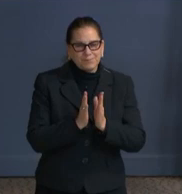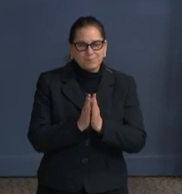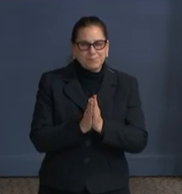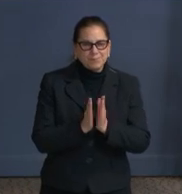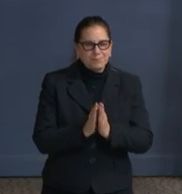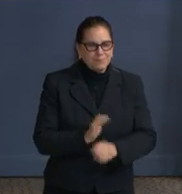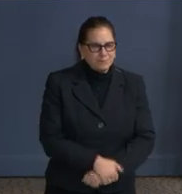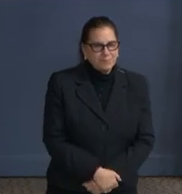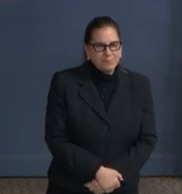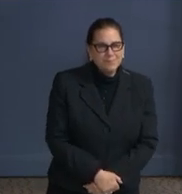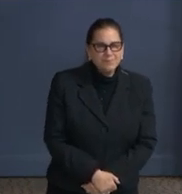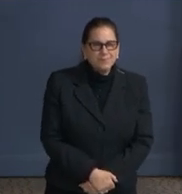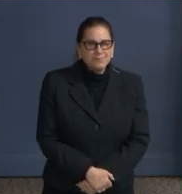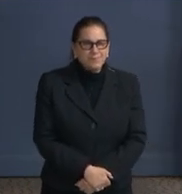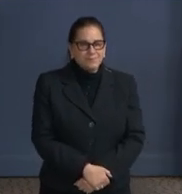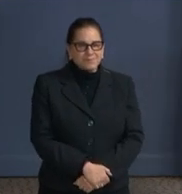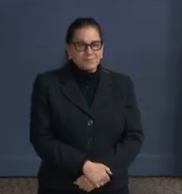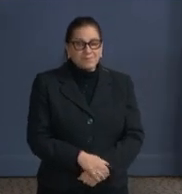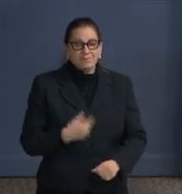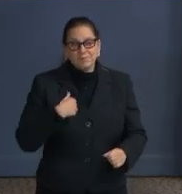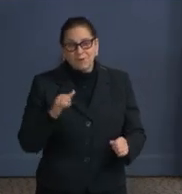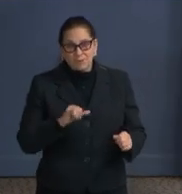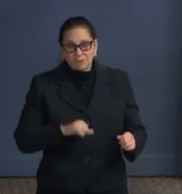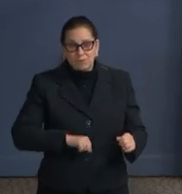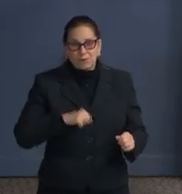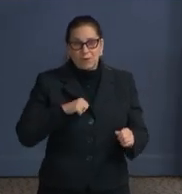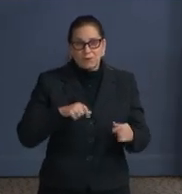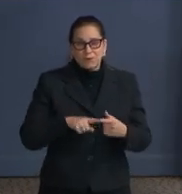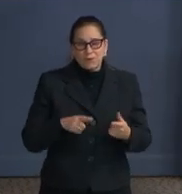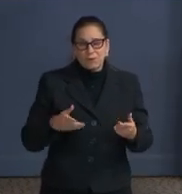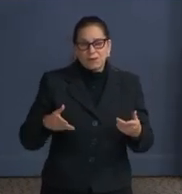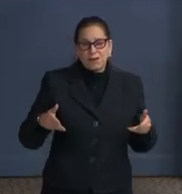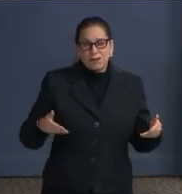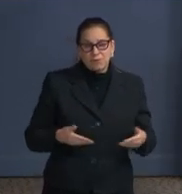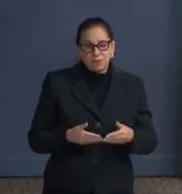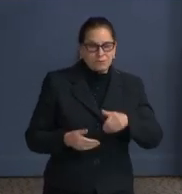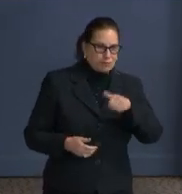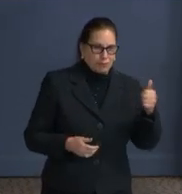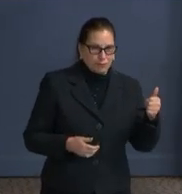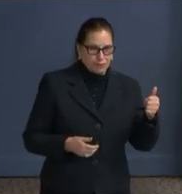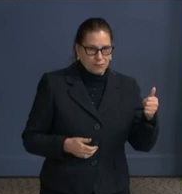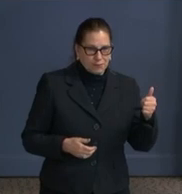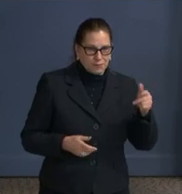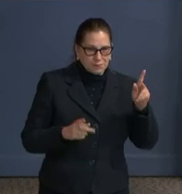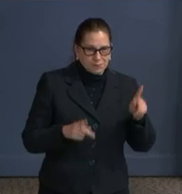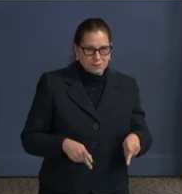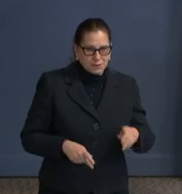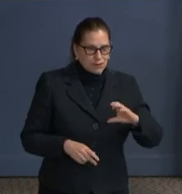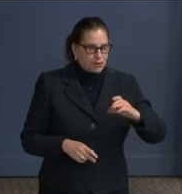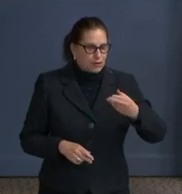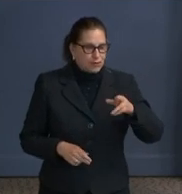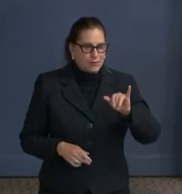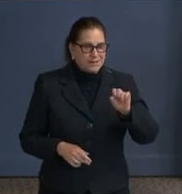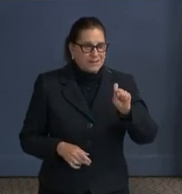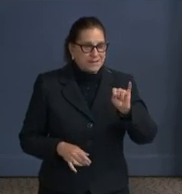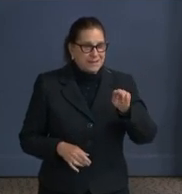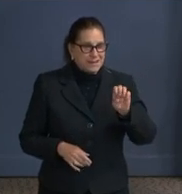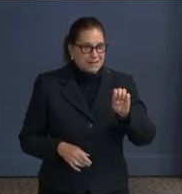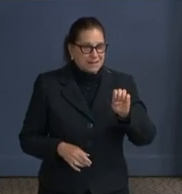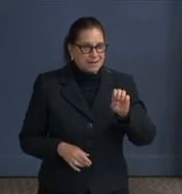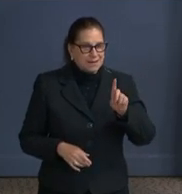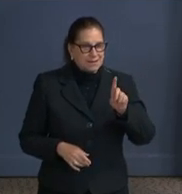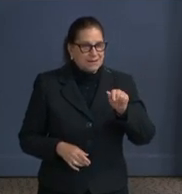I am also proud to introduce and announce that Christine Davis will step up and serve as the interim director